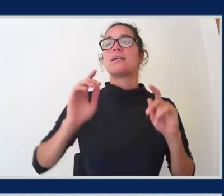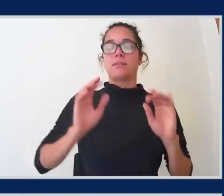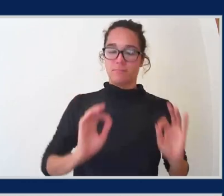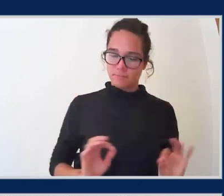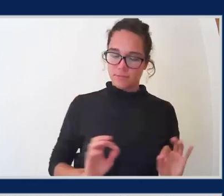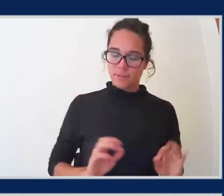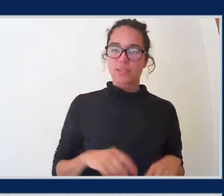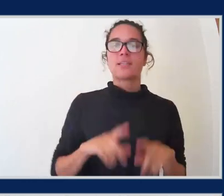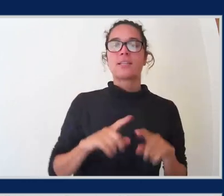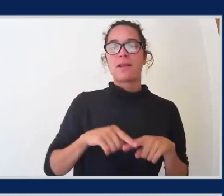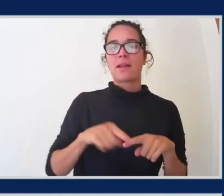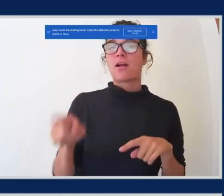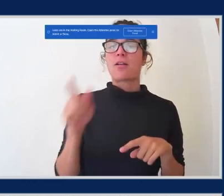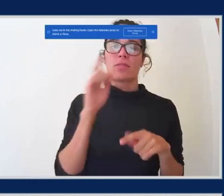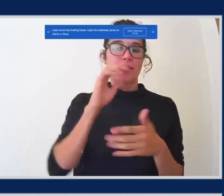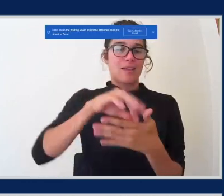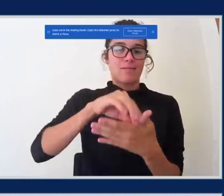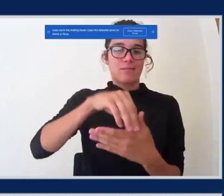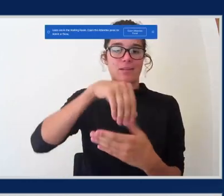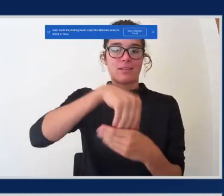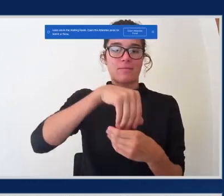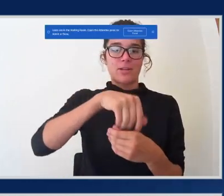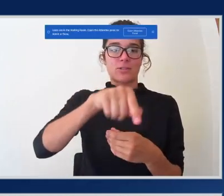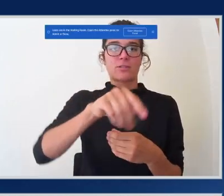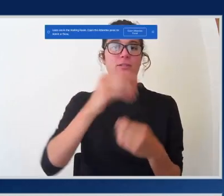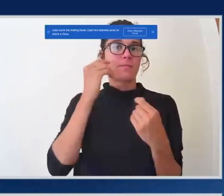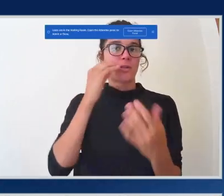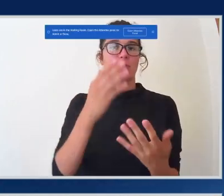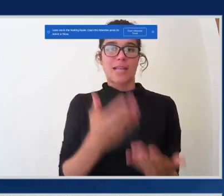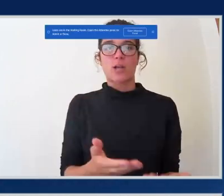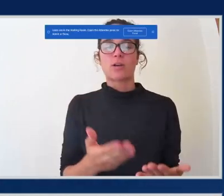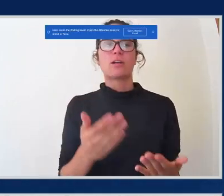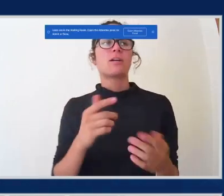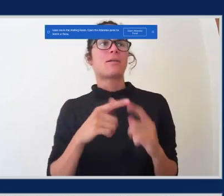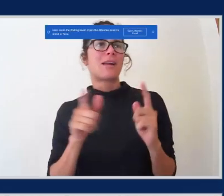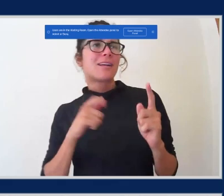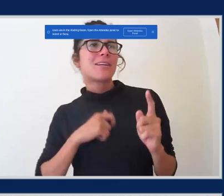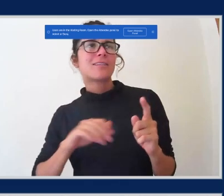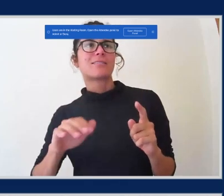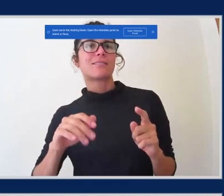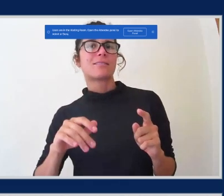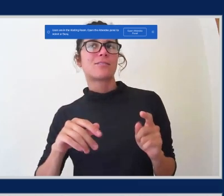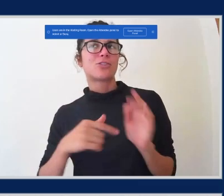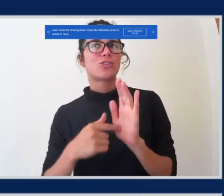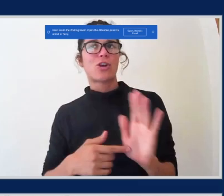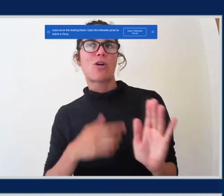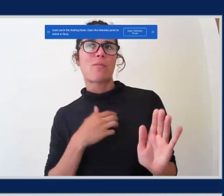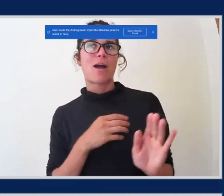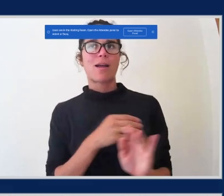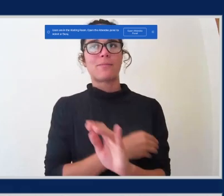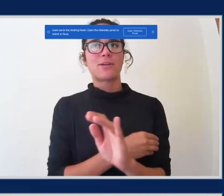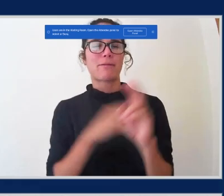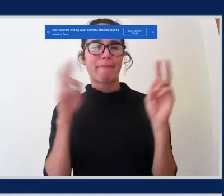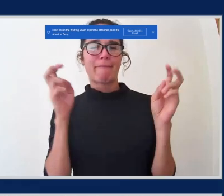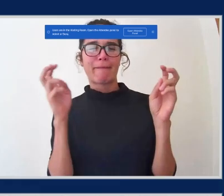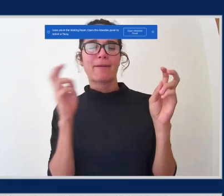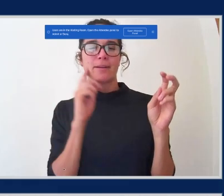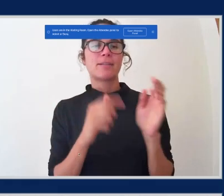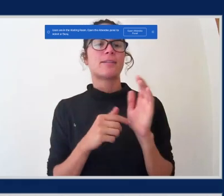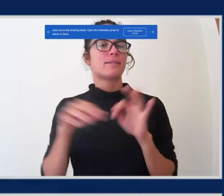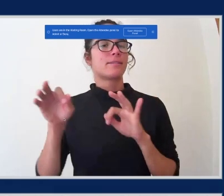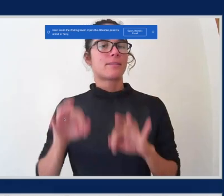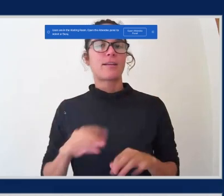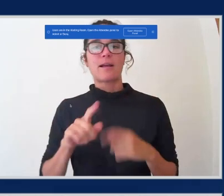being from the training team, I got to flex the training muscle. Flex it. Okay. Let's let's go back over to the to this landing page right here within skill builder.